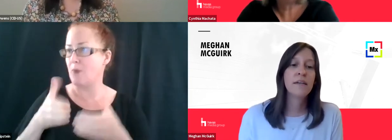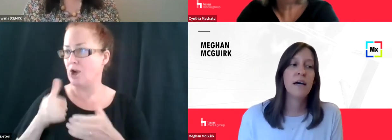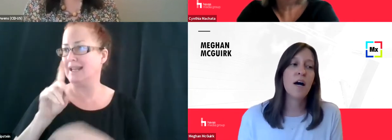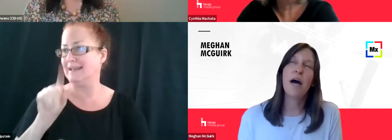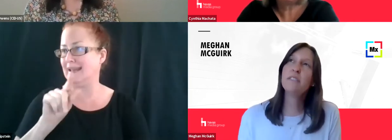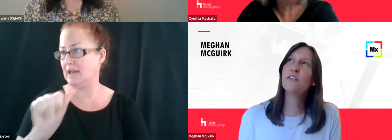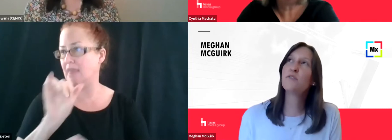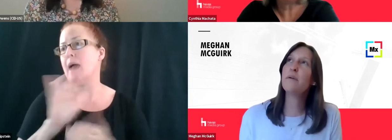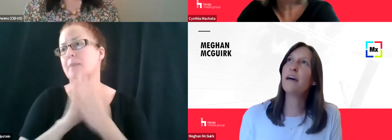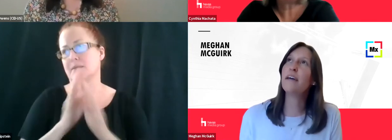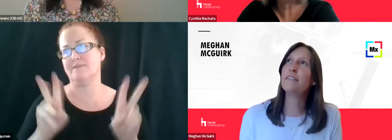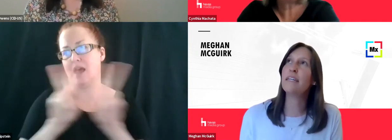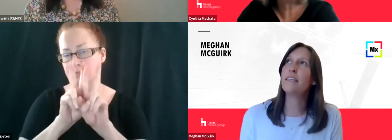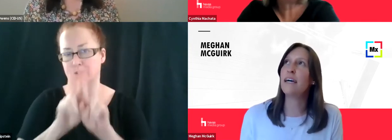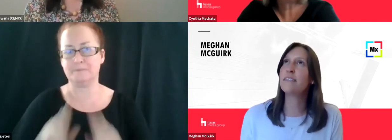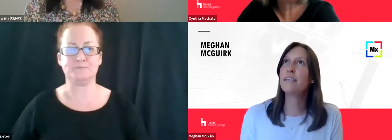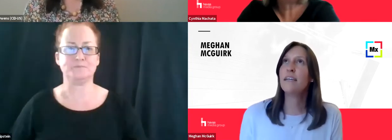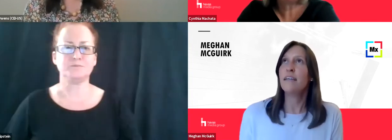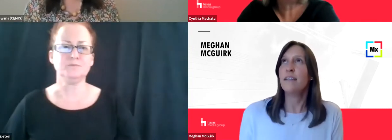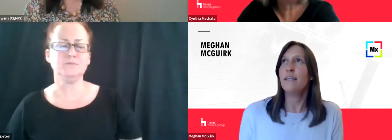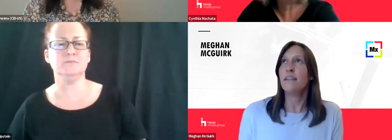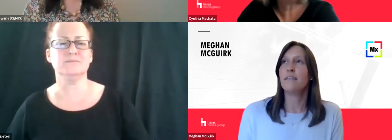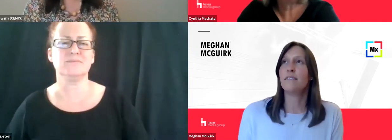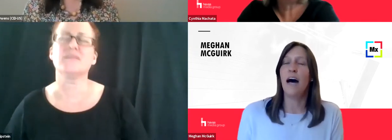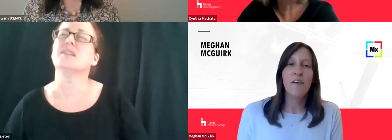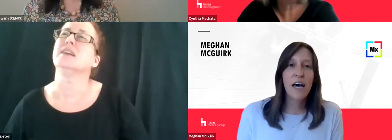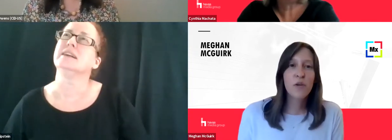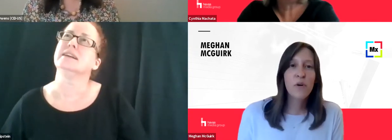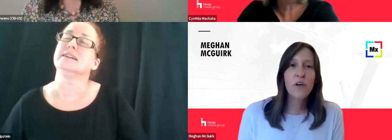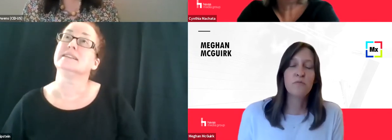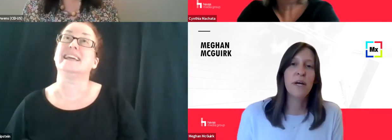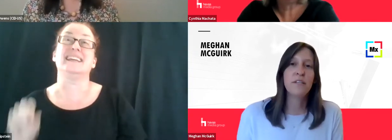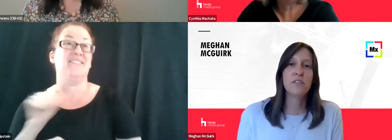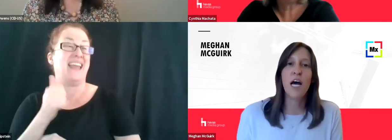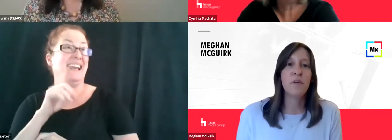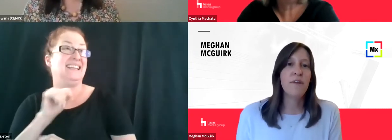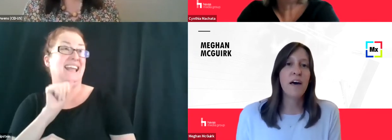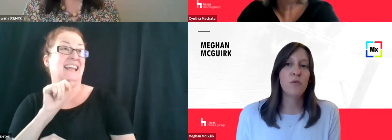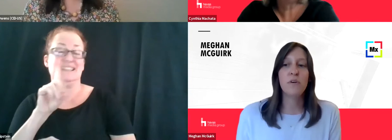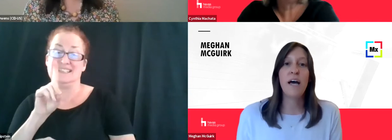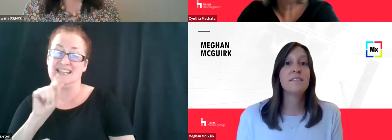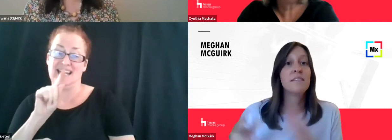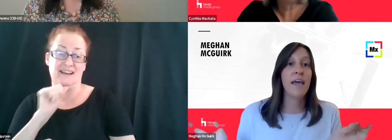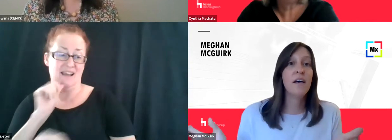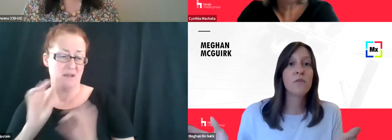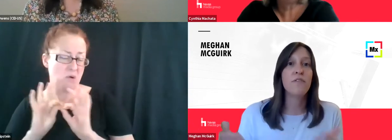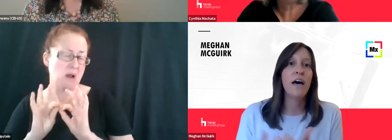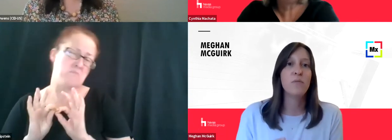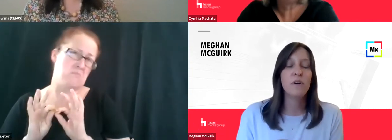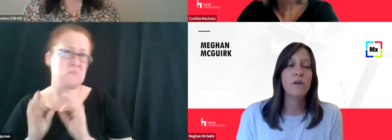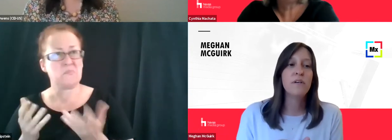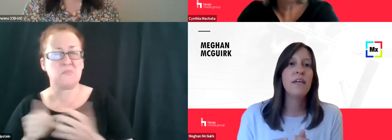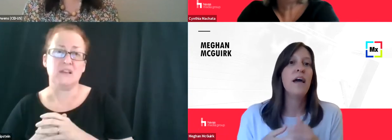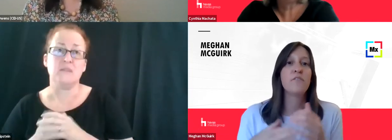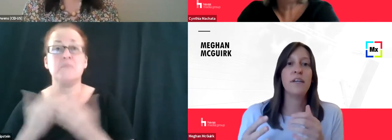Um, I would say there's probably not data that's not valuable. It might just not be valuable at scale or